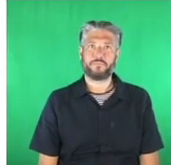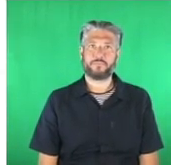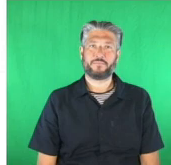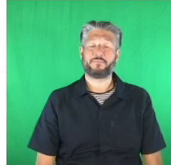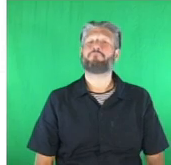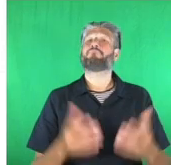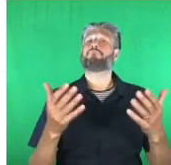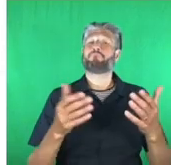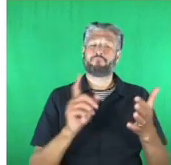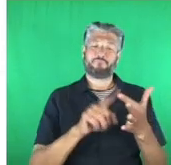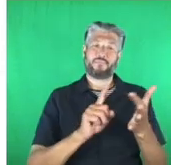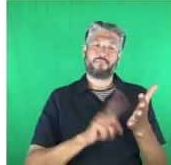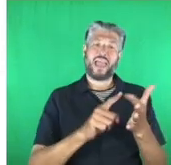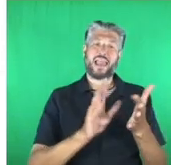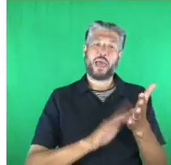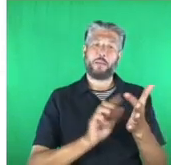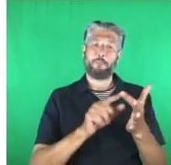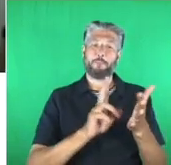community and